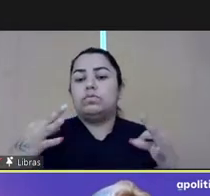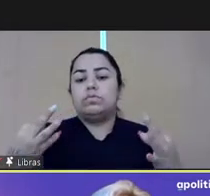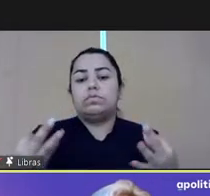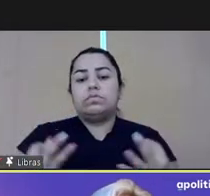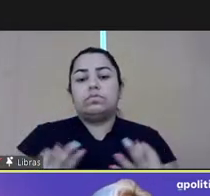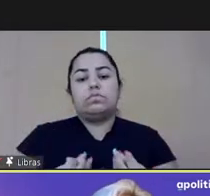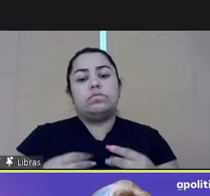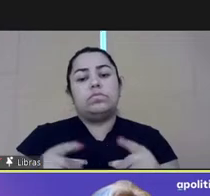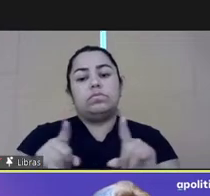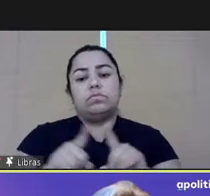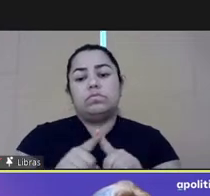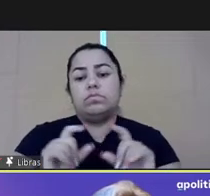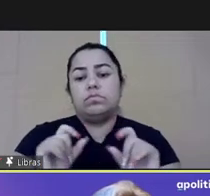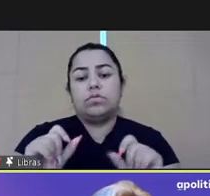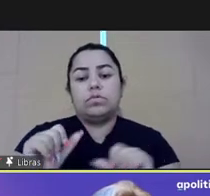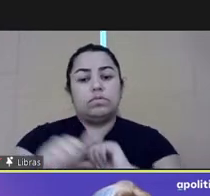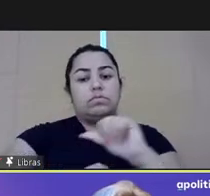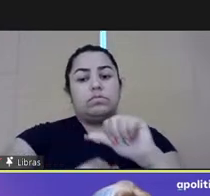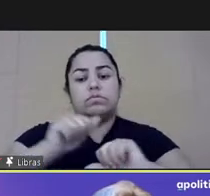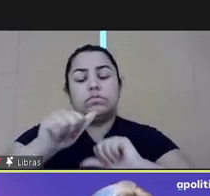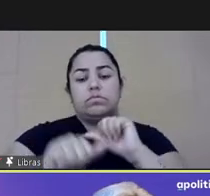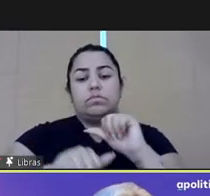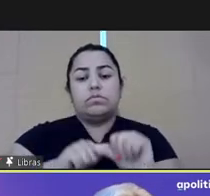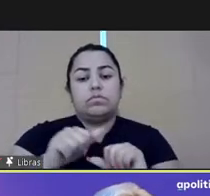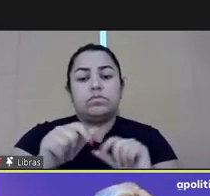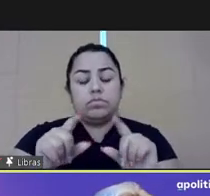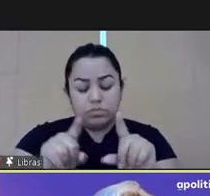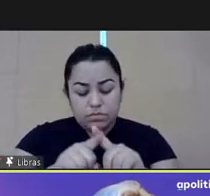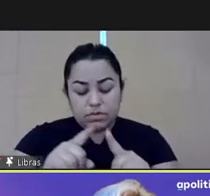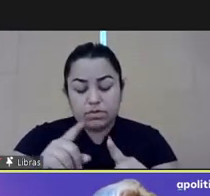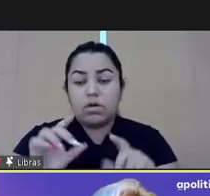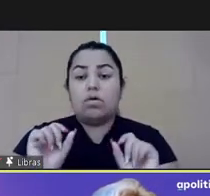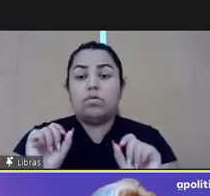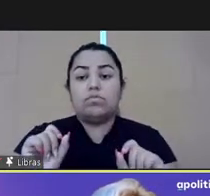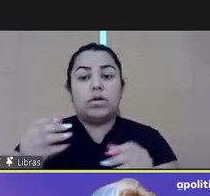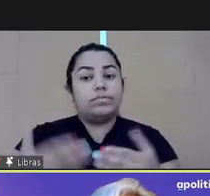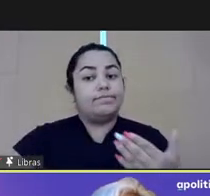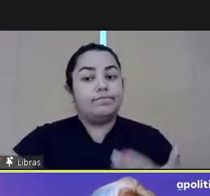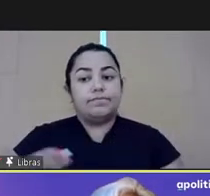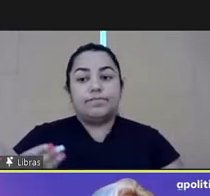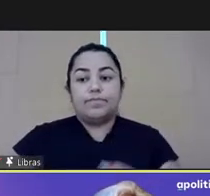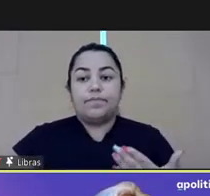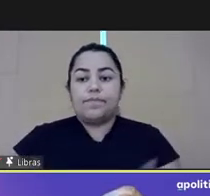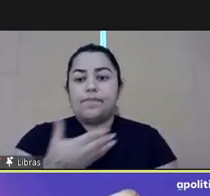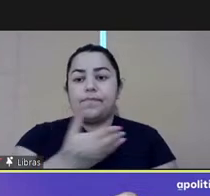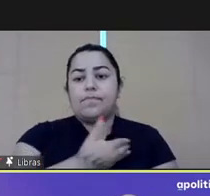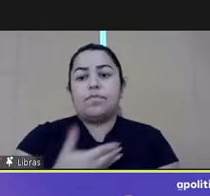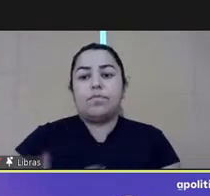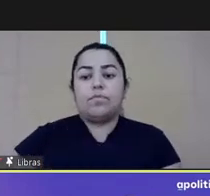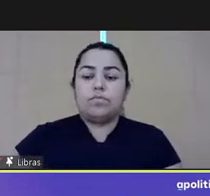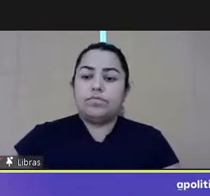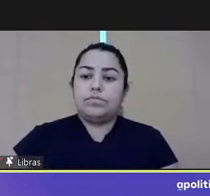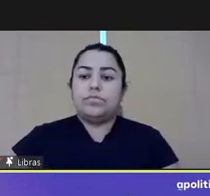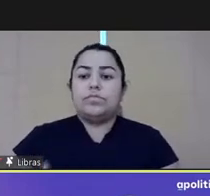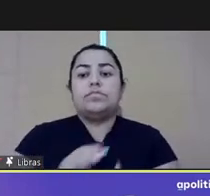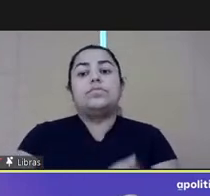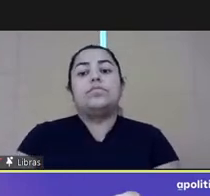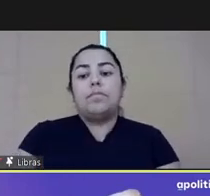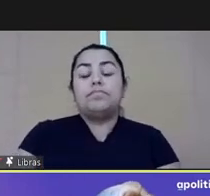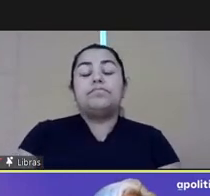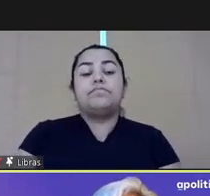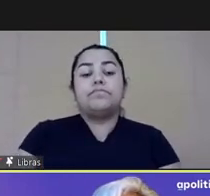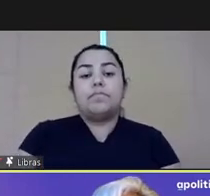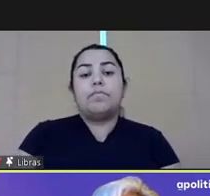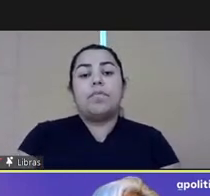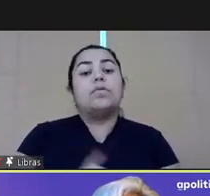fields for the civil service. As you know, citizens expect you to not only have the foresight of risks, but